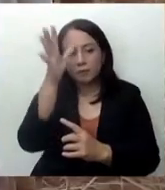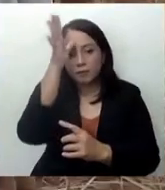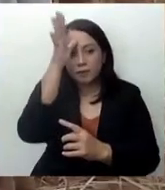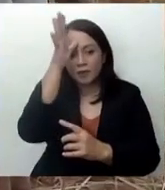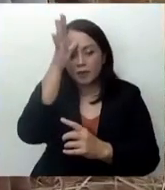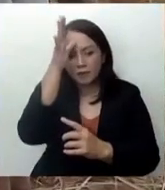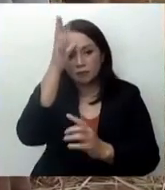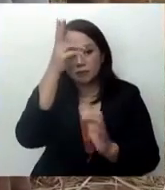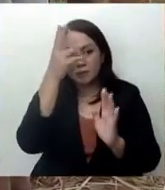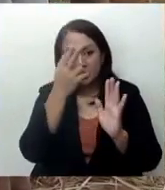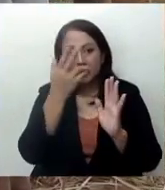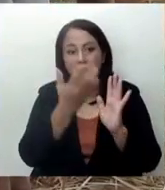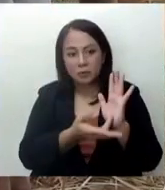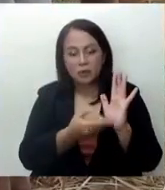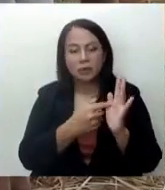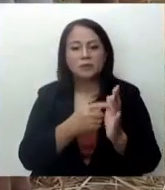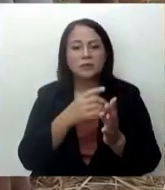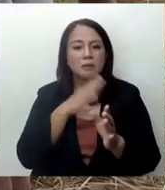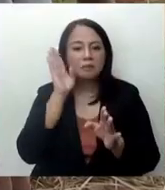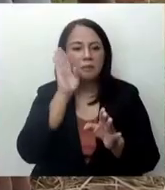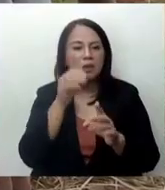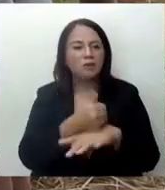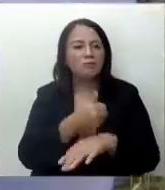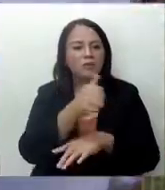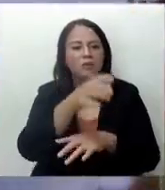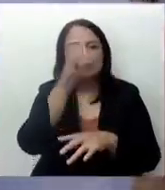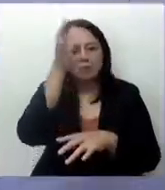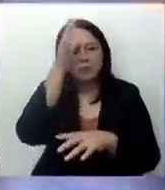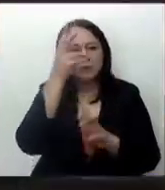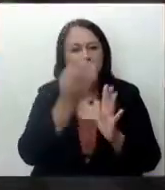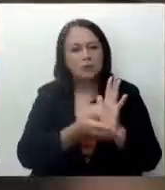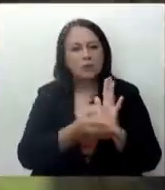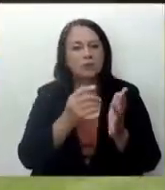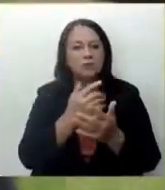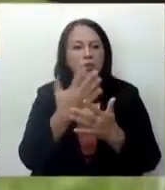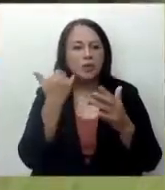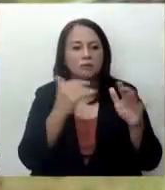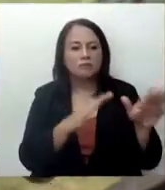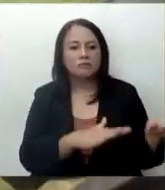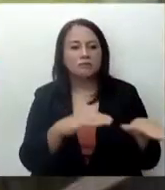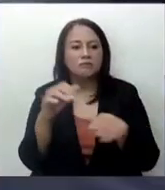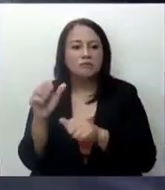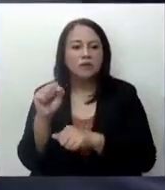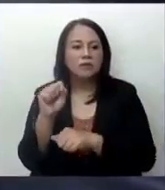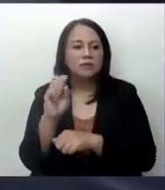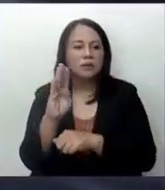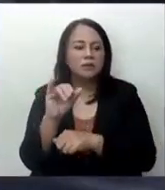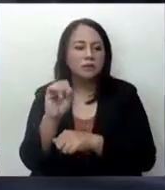Lovely's brother came. He blames their father's death on Lovely's departure from SBSI.